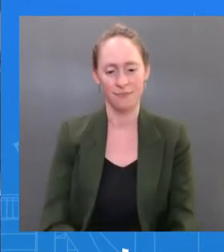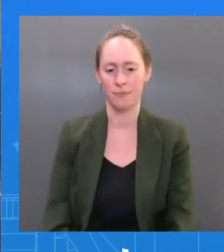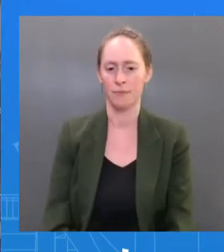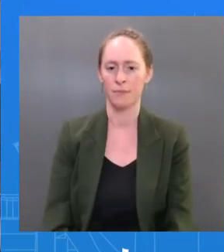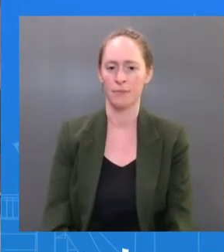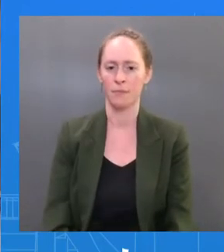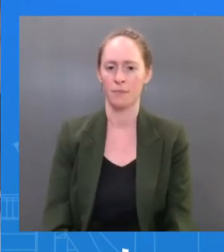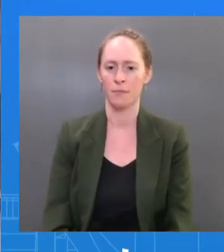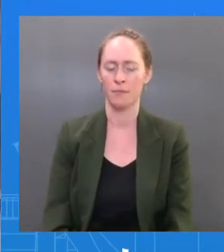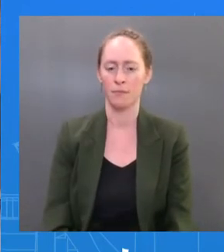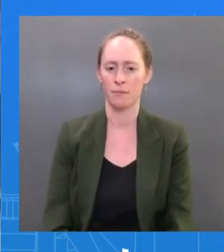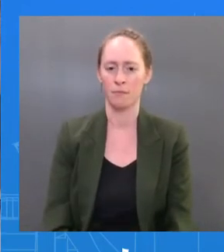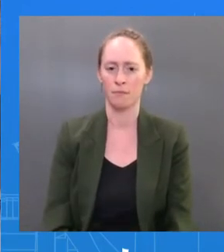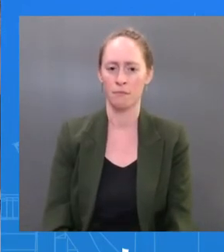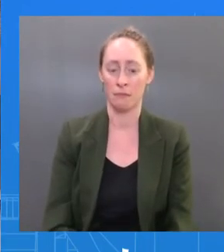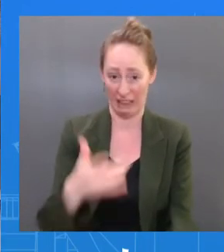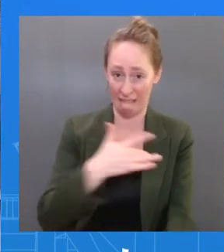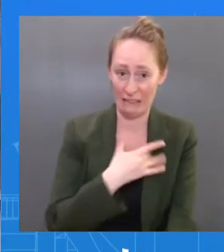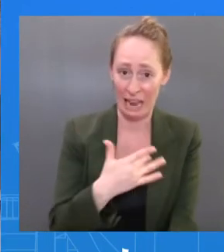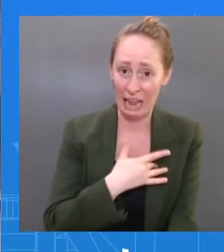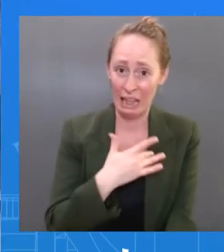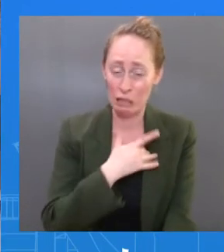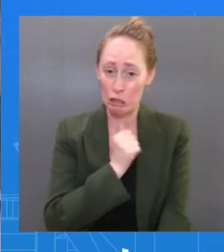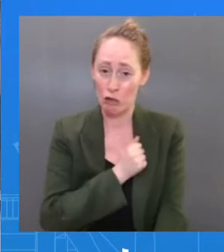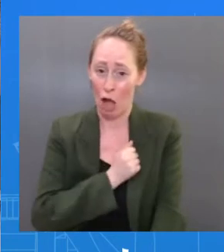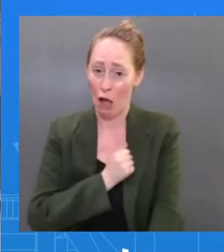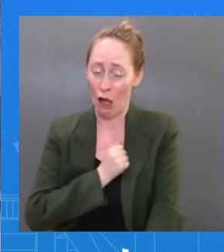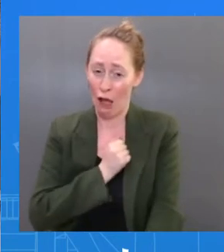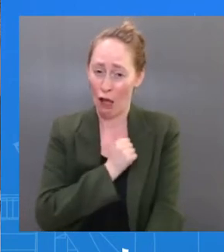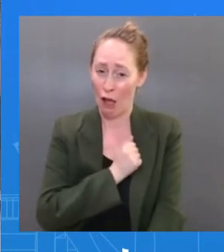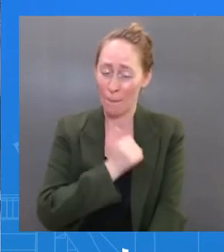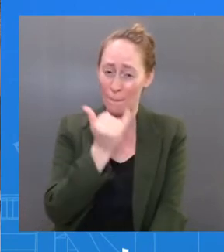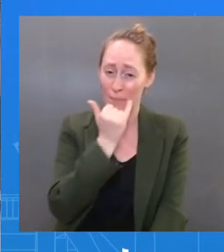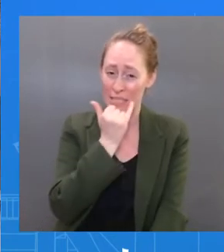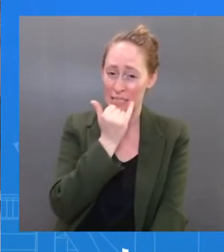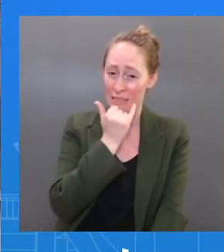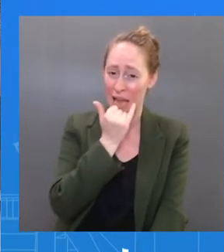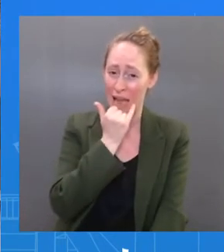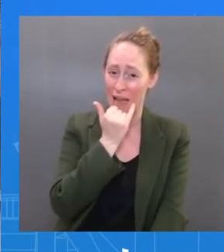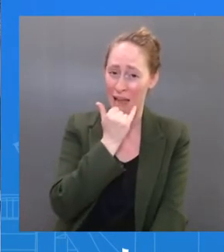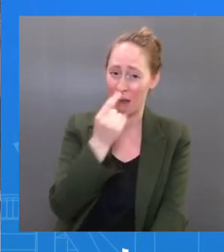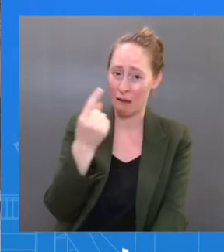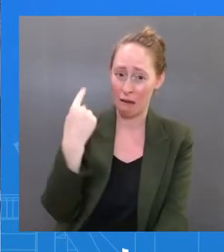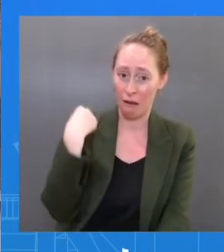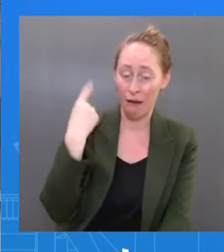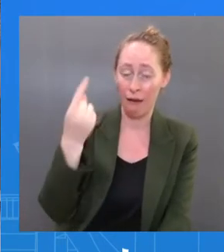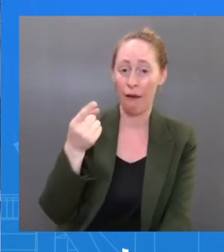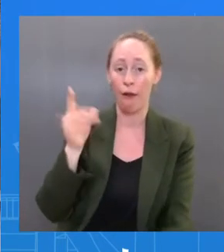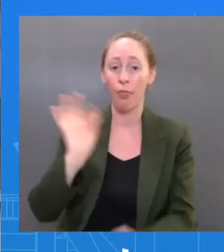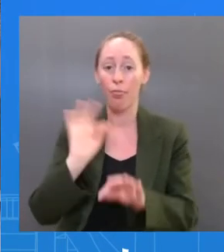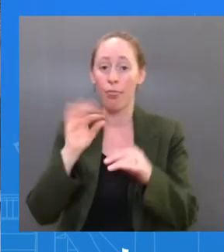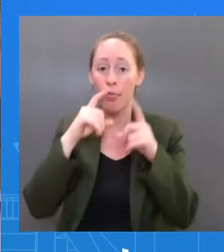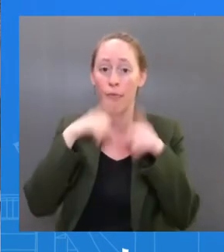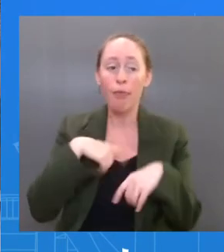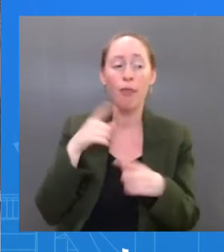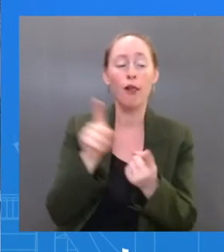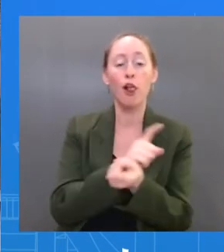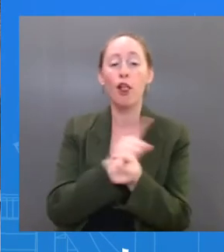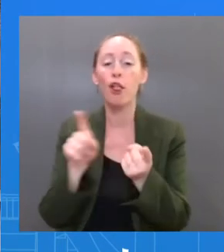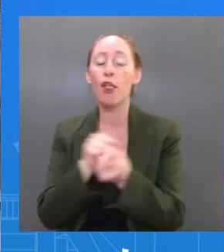recent days and past weeks that we've seen him unmasked, shaking hands with people, hugging people, fist bumping, in close contact with crowds?